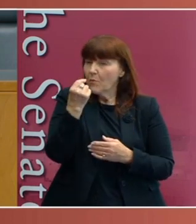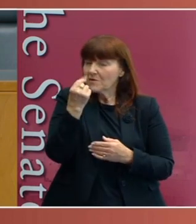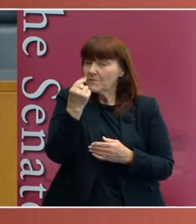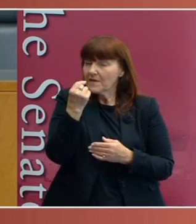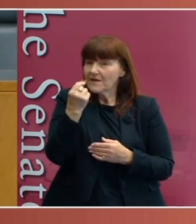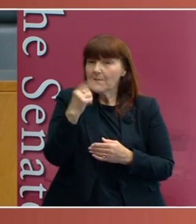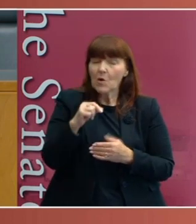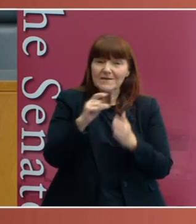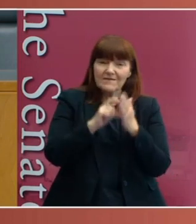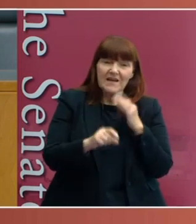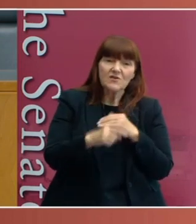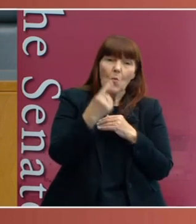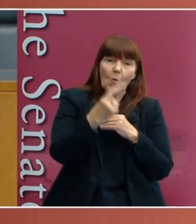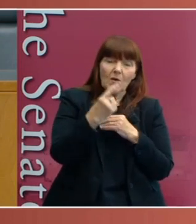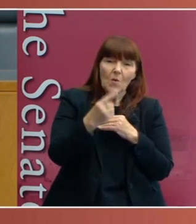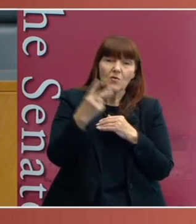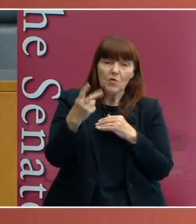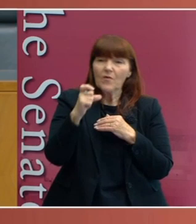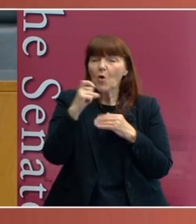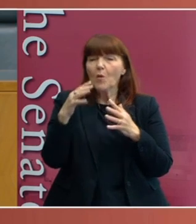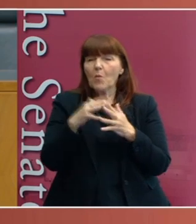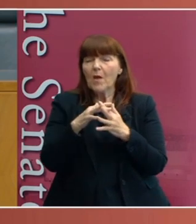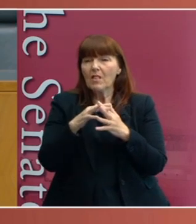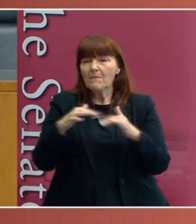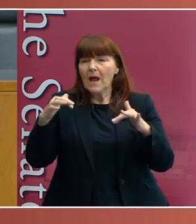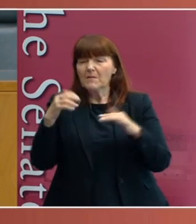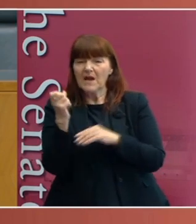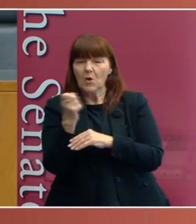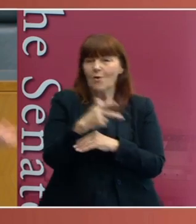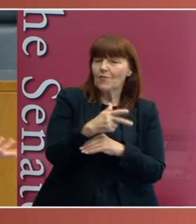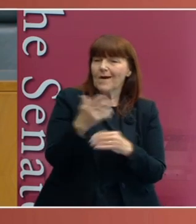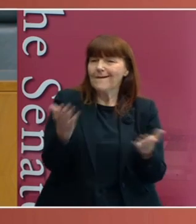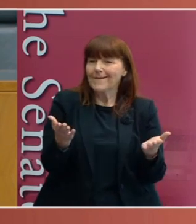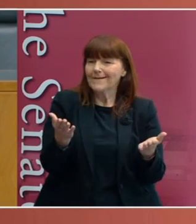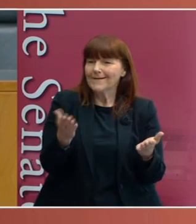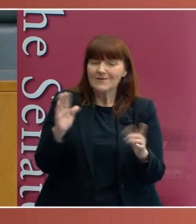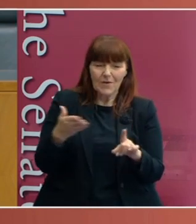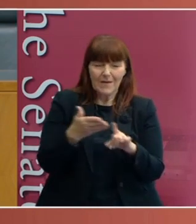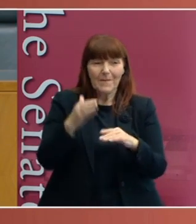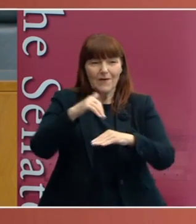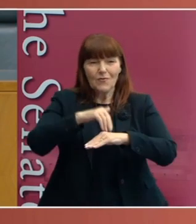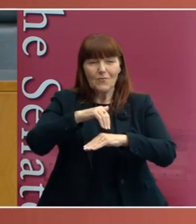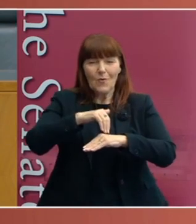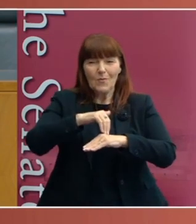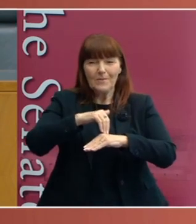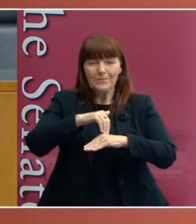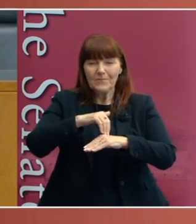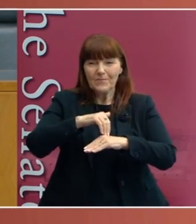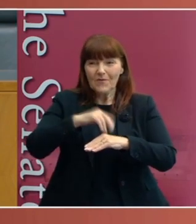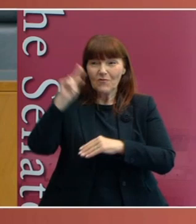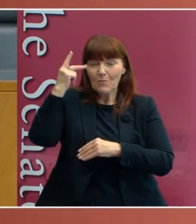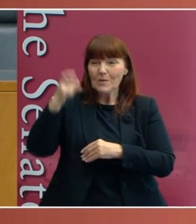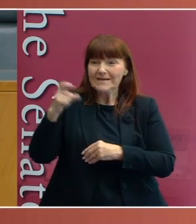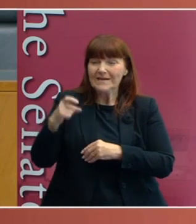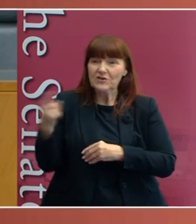of Section 122 that the Commonwealth Parliament can override as well. So coming back to the problem about the MPs coming